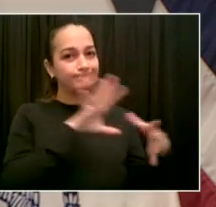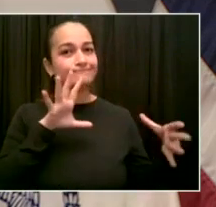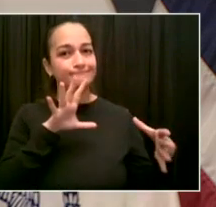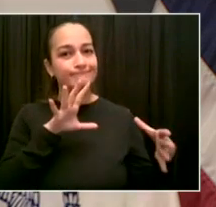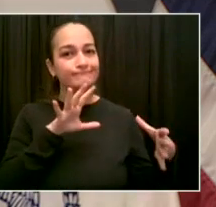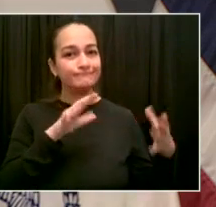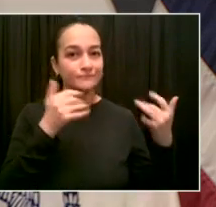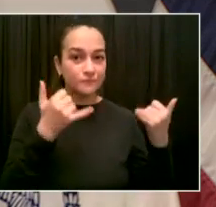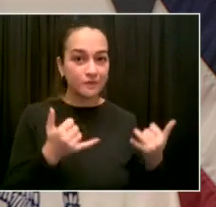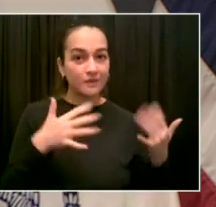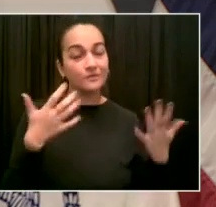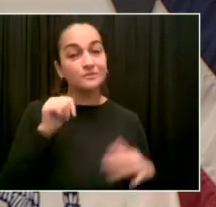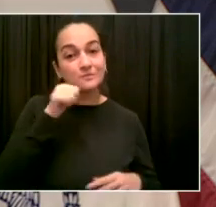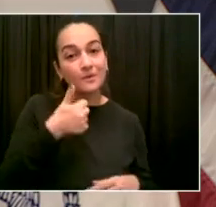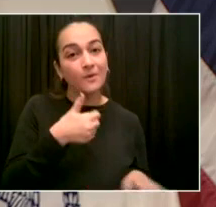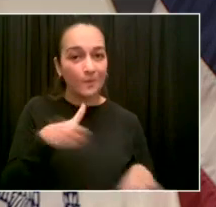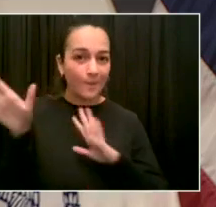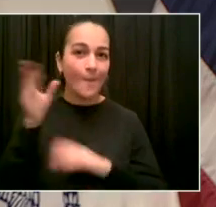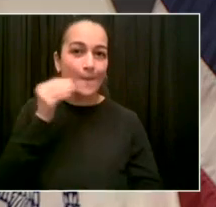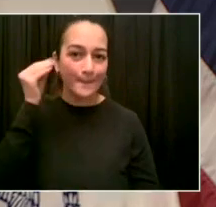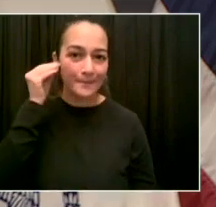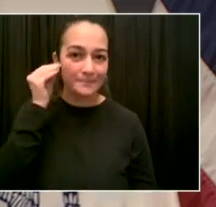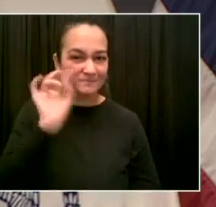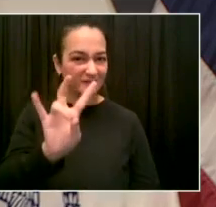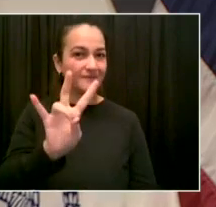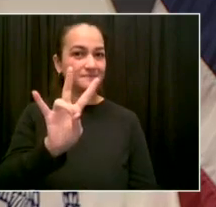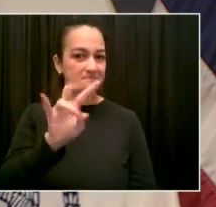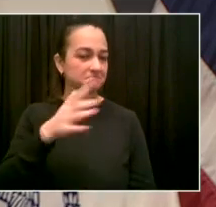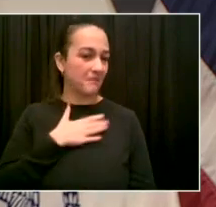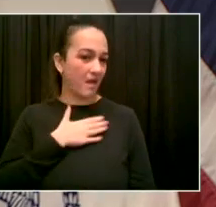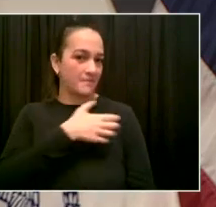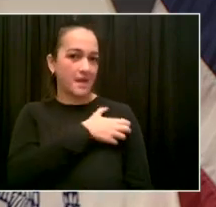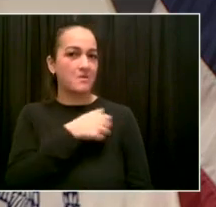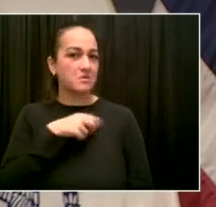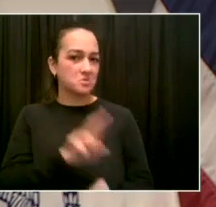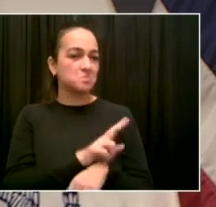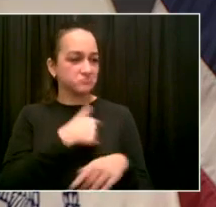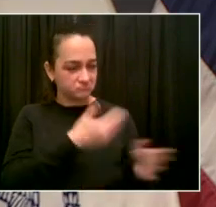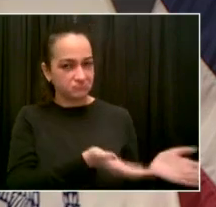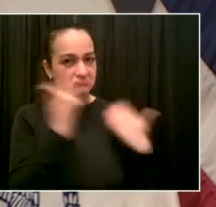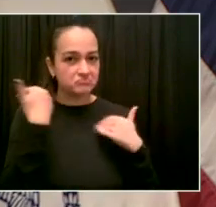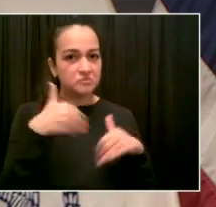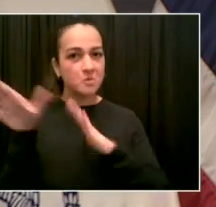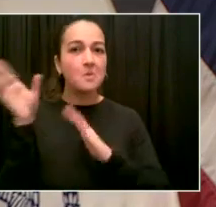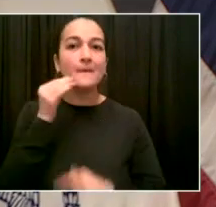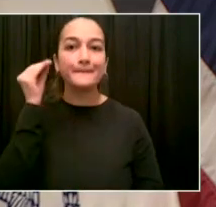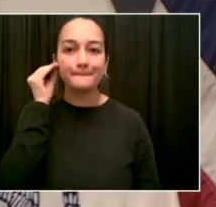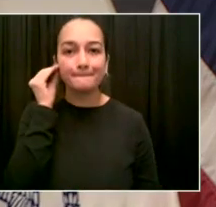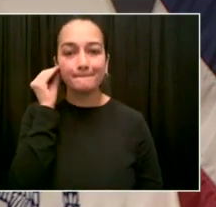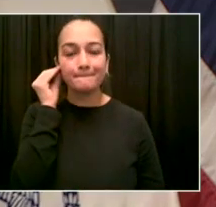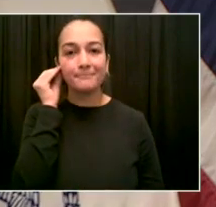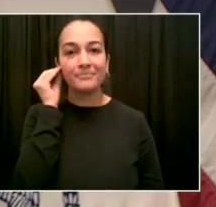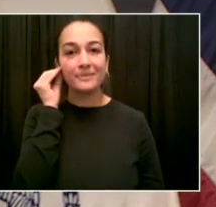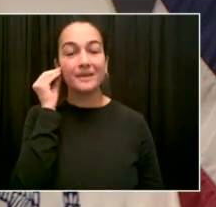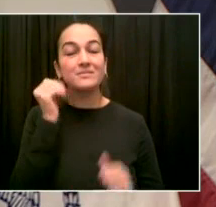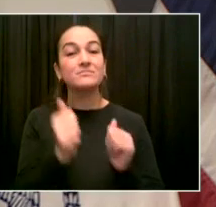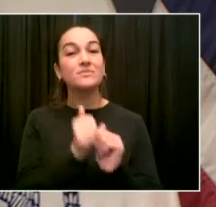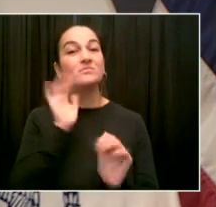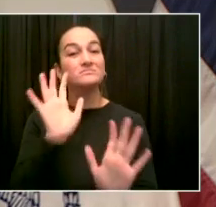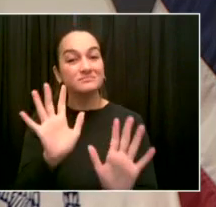appropriately released via state action. That's how we're going to drive down the population. And we'll give regular updates on that.